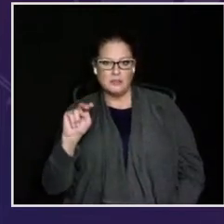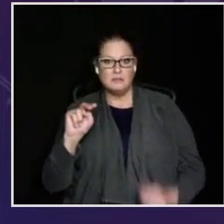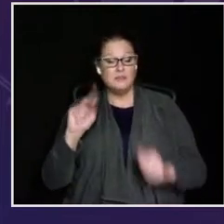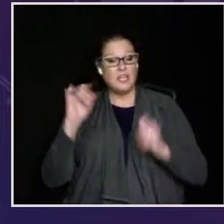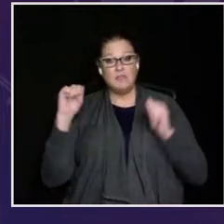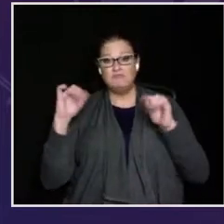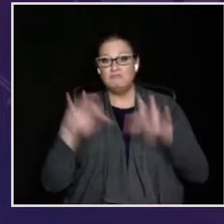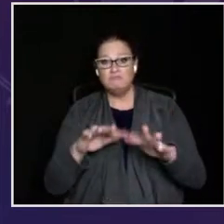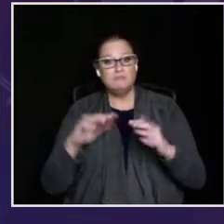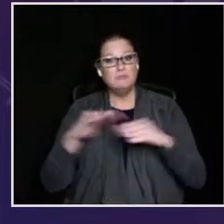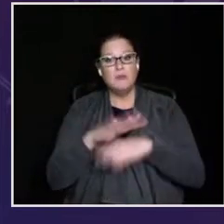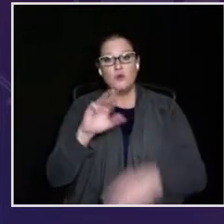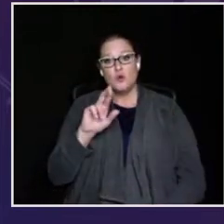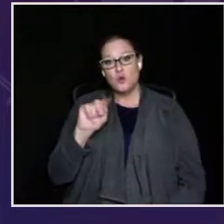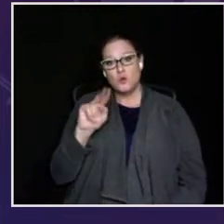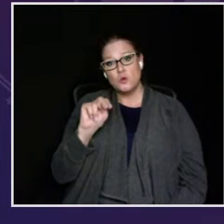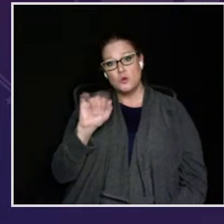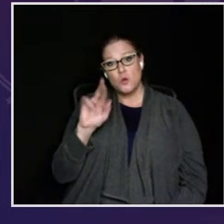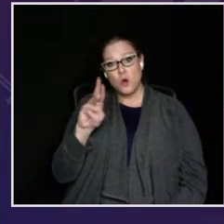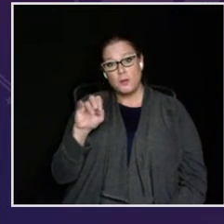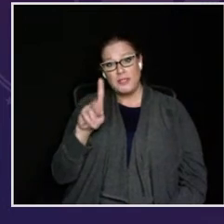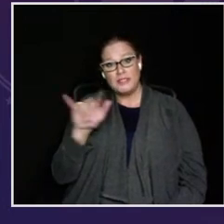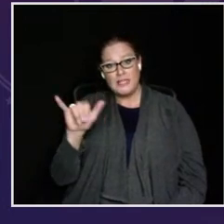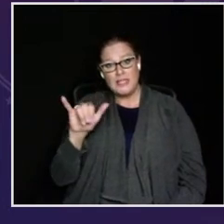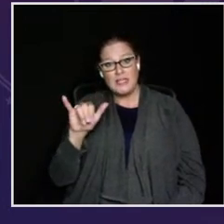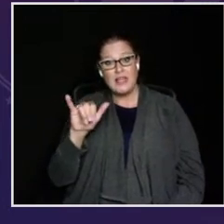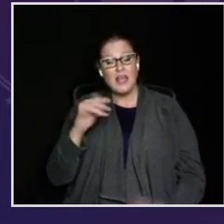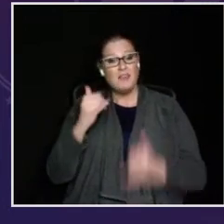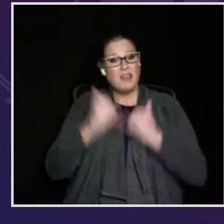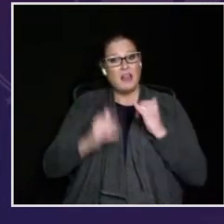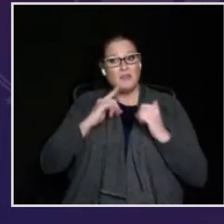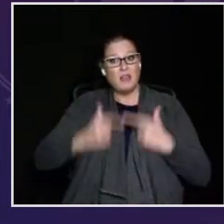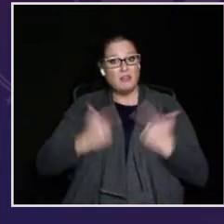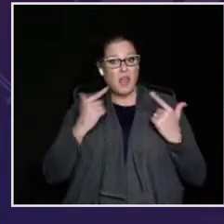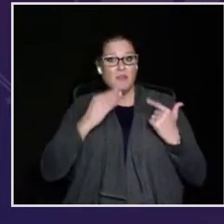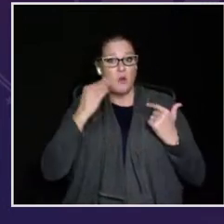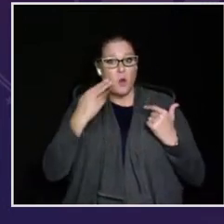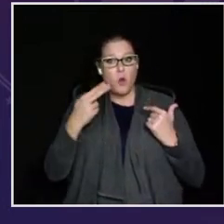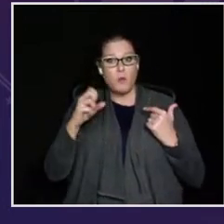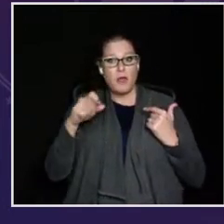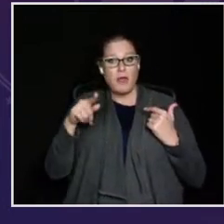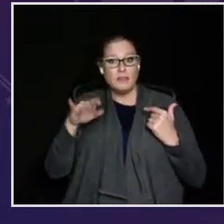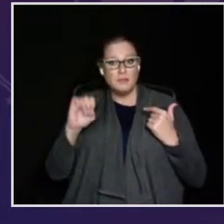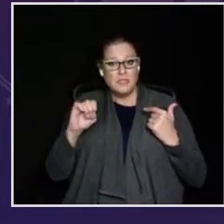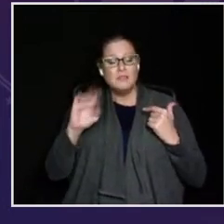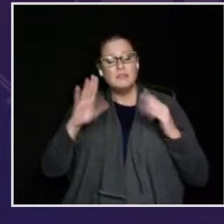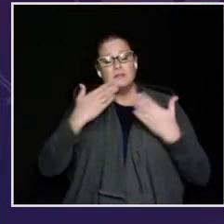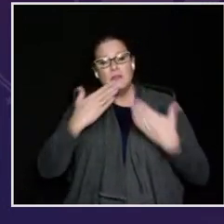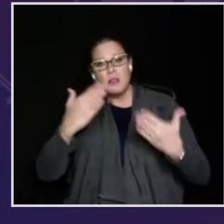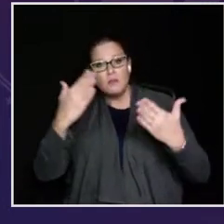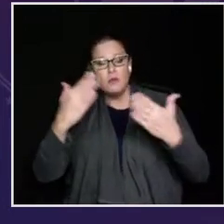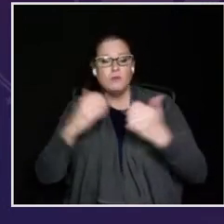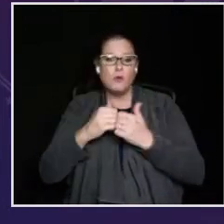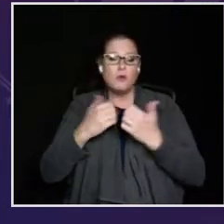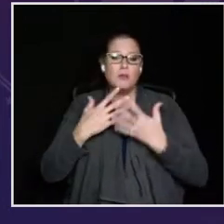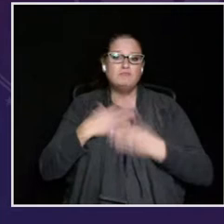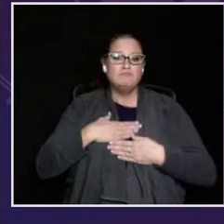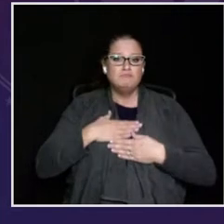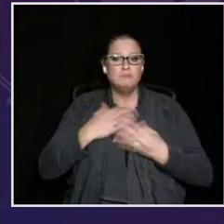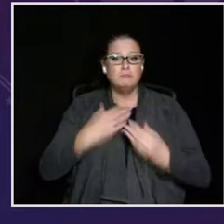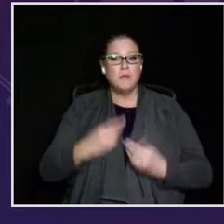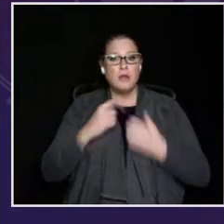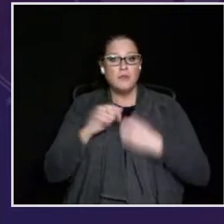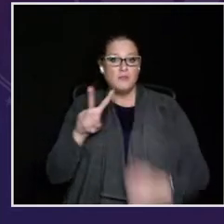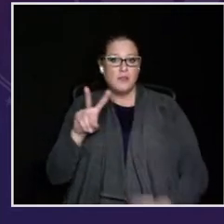Joe Sam Samuelson. He stormed the beaches of Normandy, and in home hospice at the end of his life, he and his